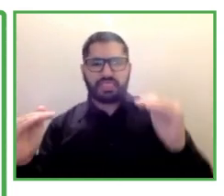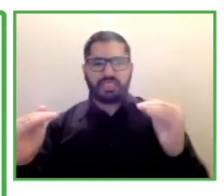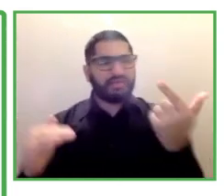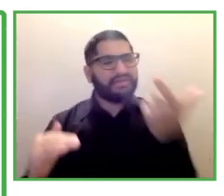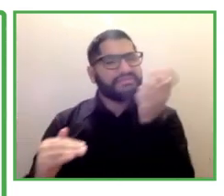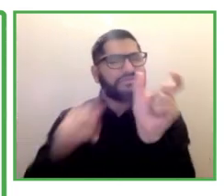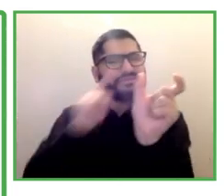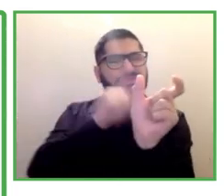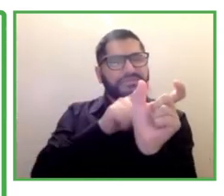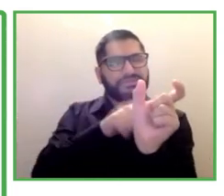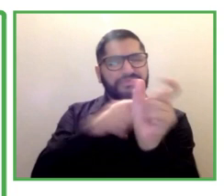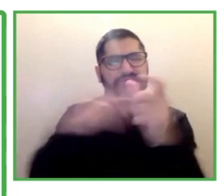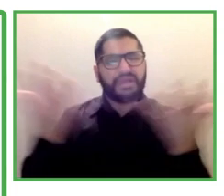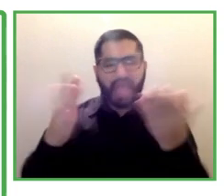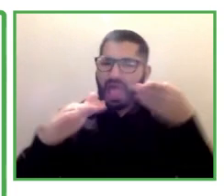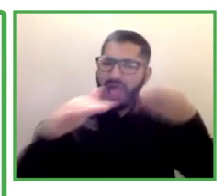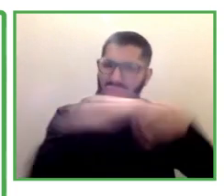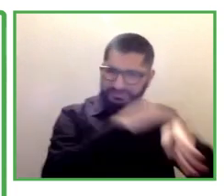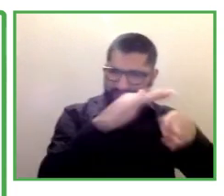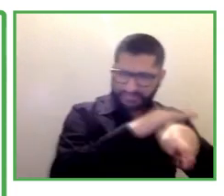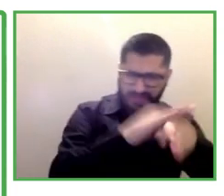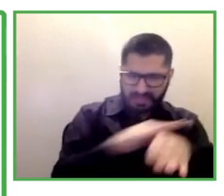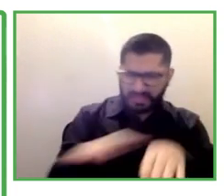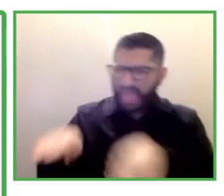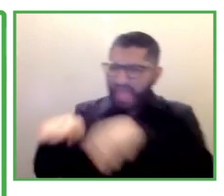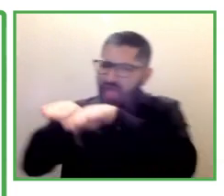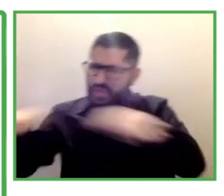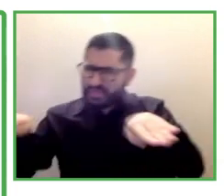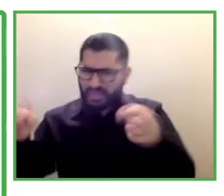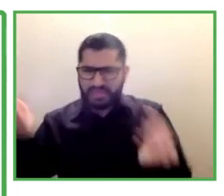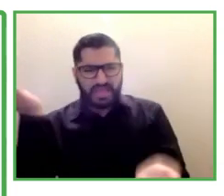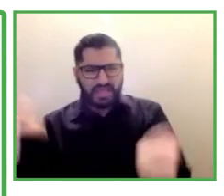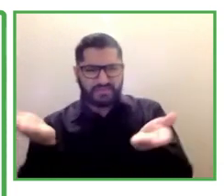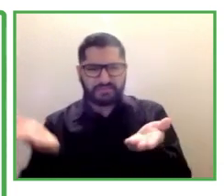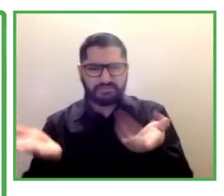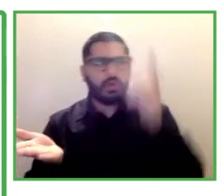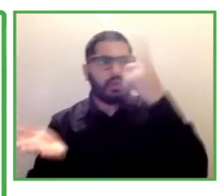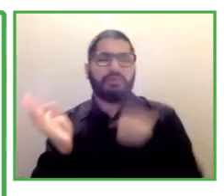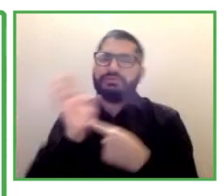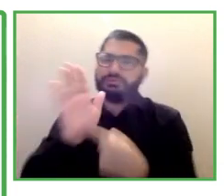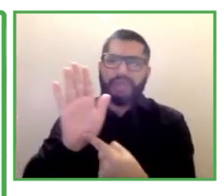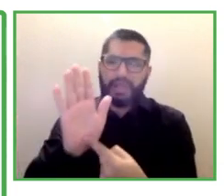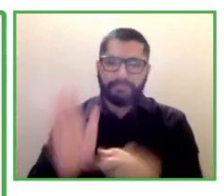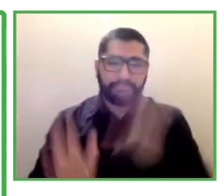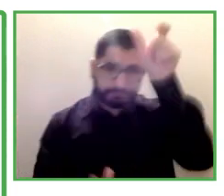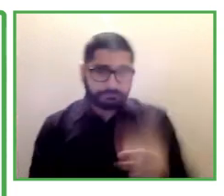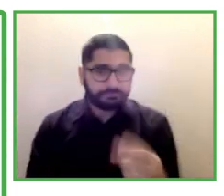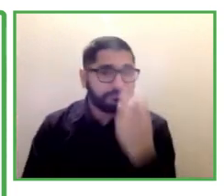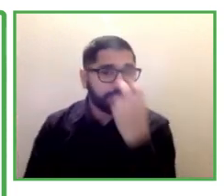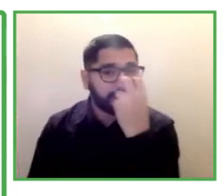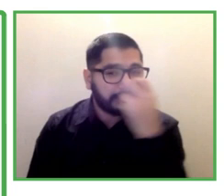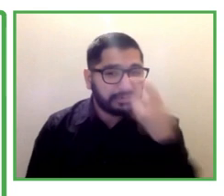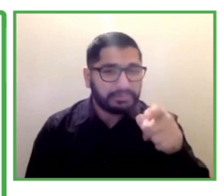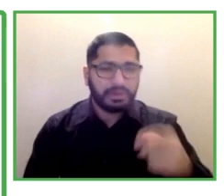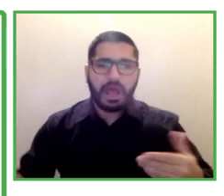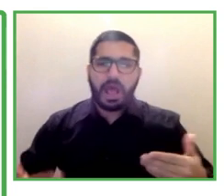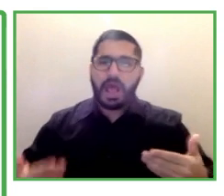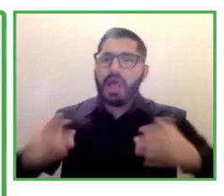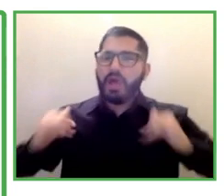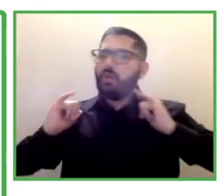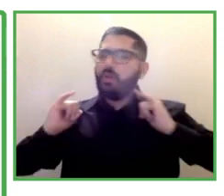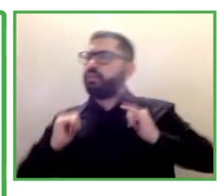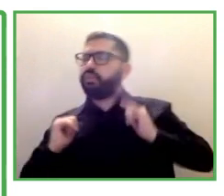moment he enters the building till his desk and kitchen and whatever. There's a great tactile strip